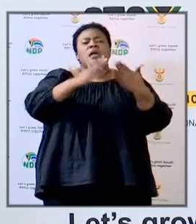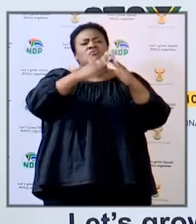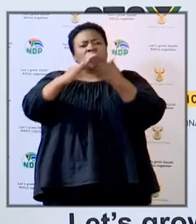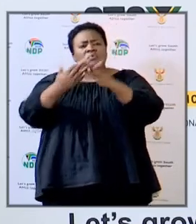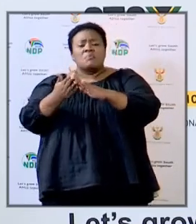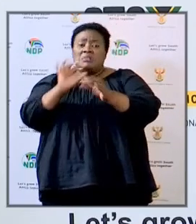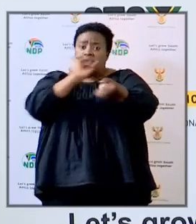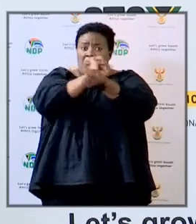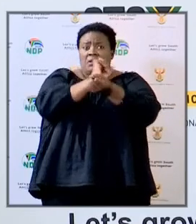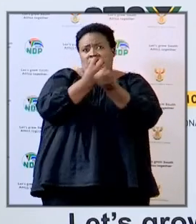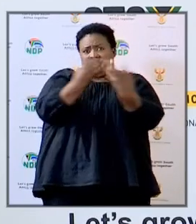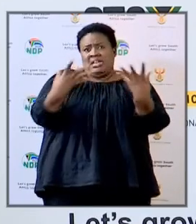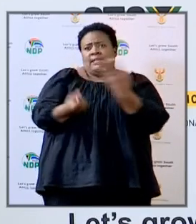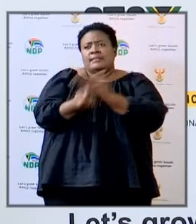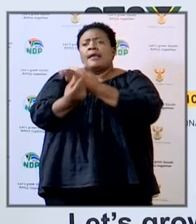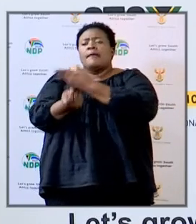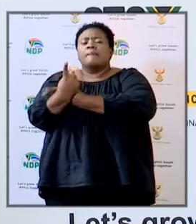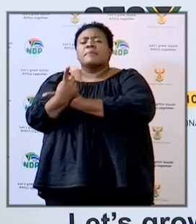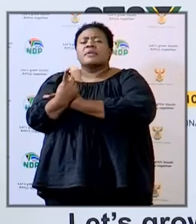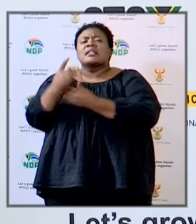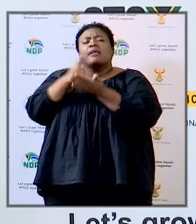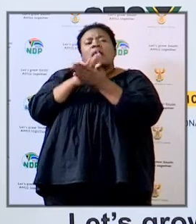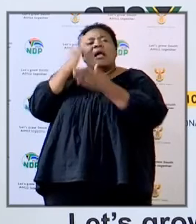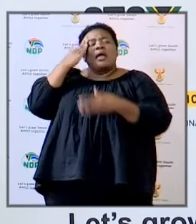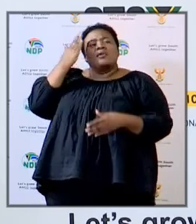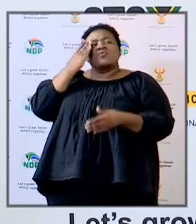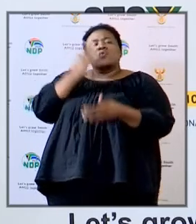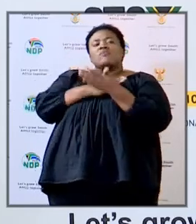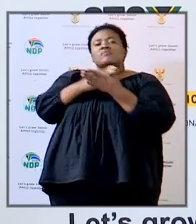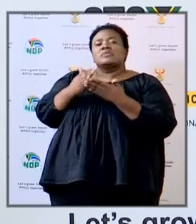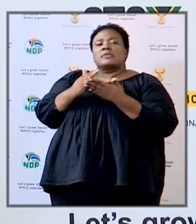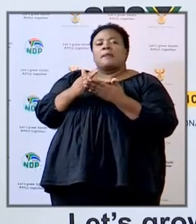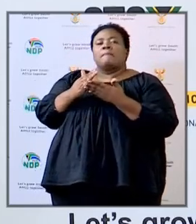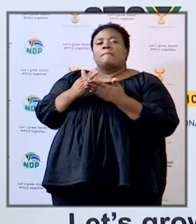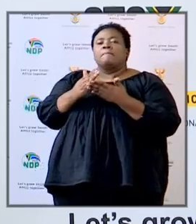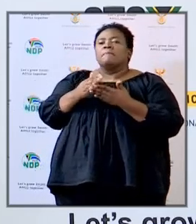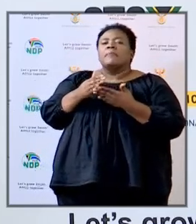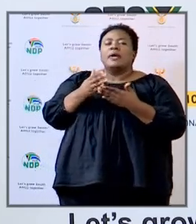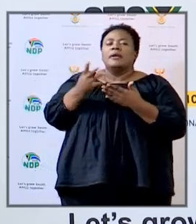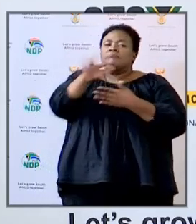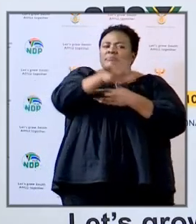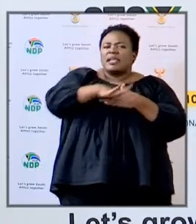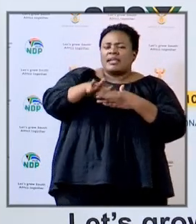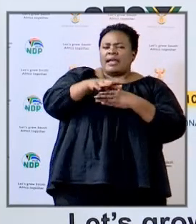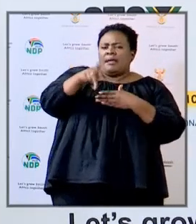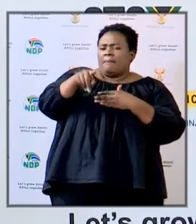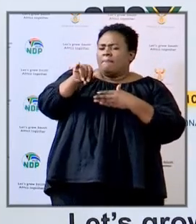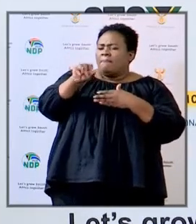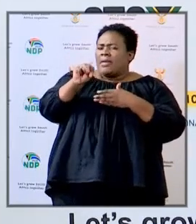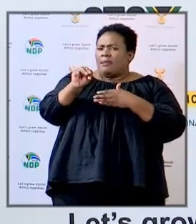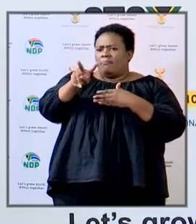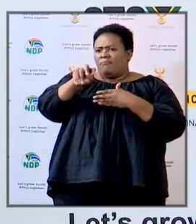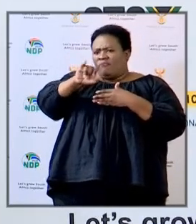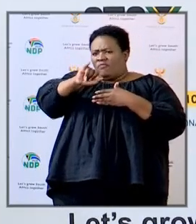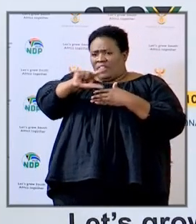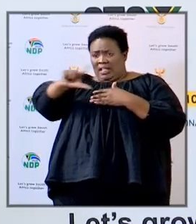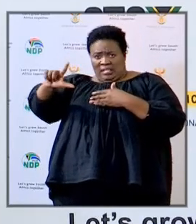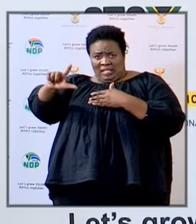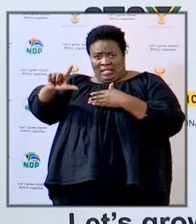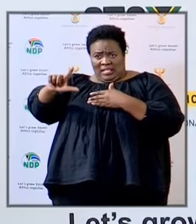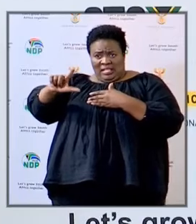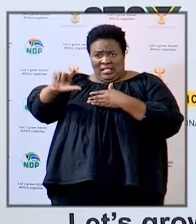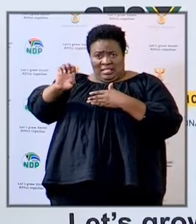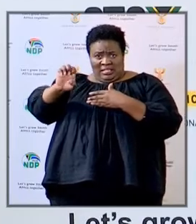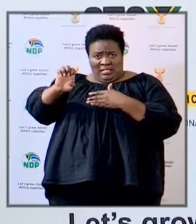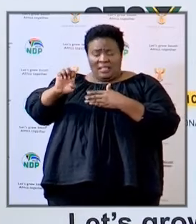unfortunately in some instances I know for a fact from the township where I was born in Pimble there's also been community where people